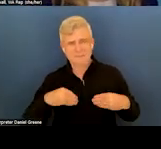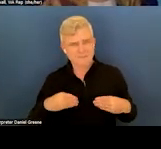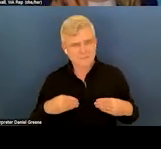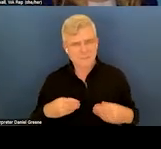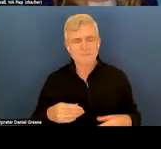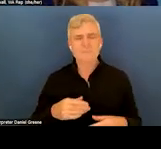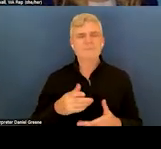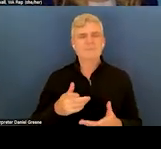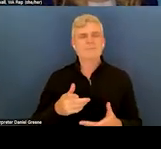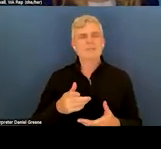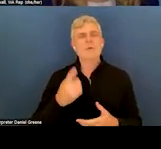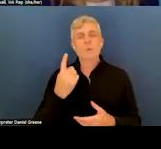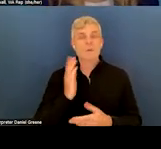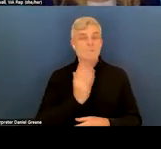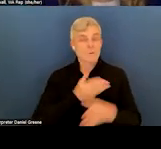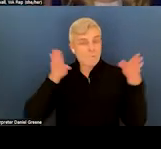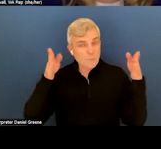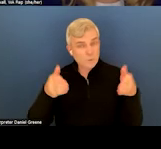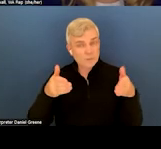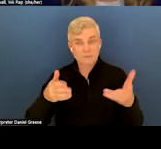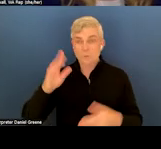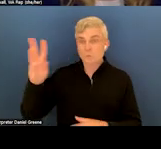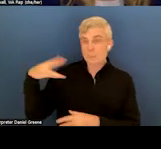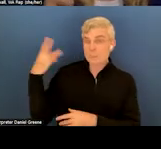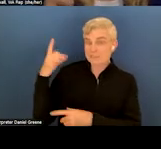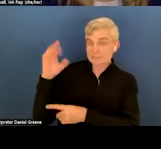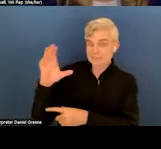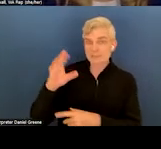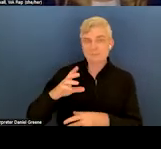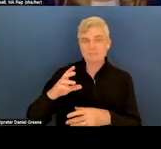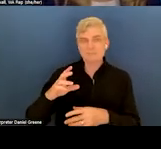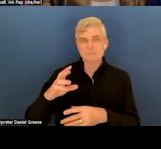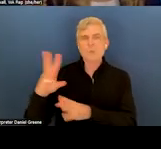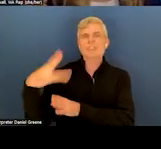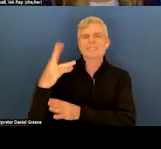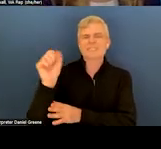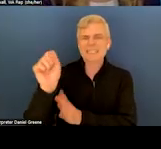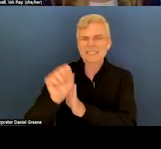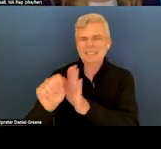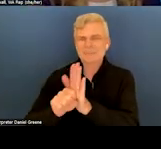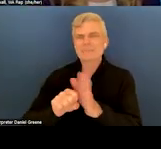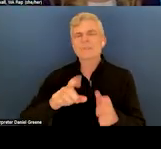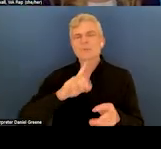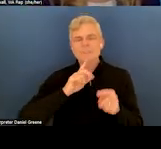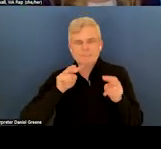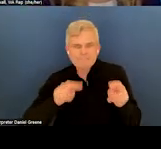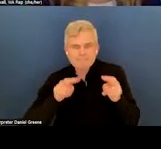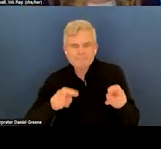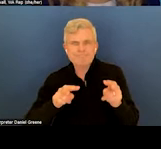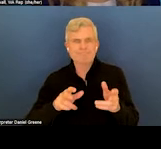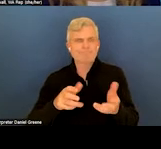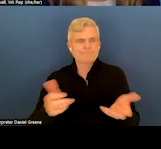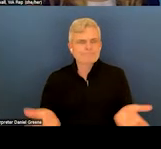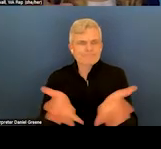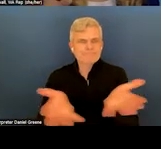Washington has been to really bring the carriers along. With next-day appointments, there was a great bill by Representative